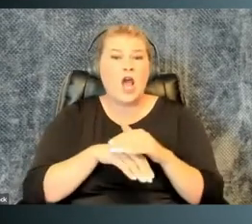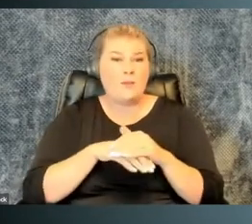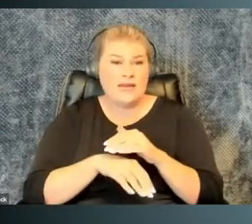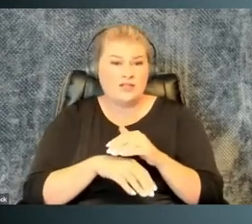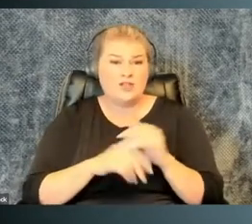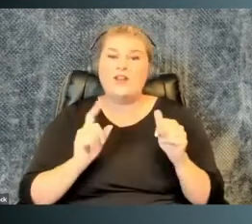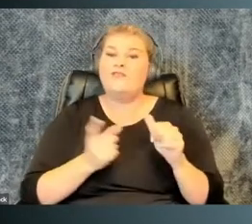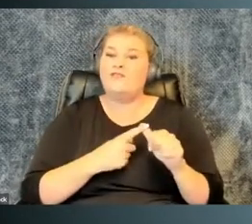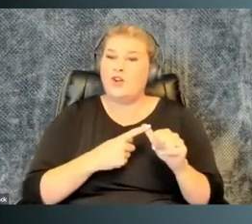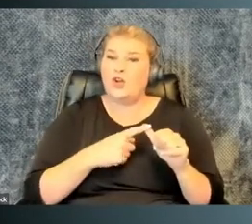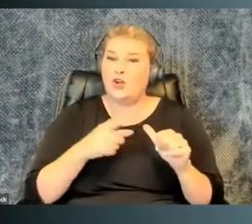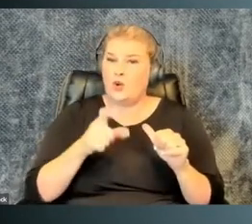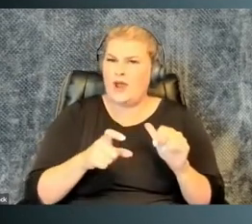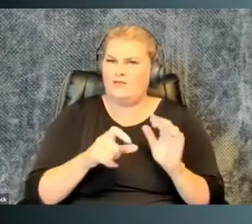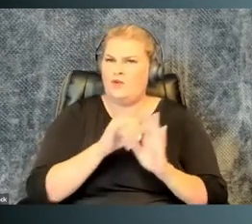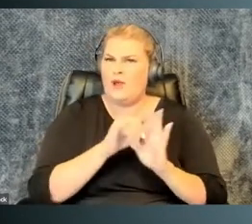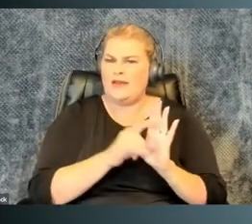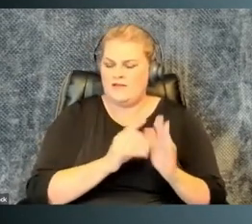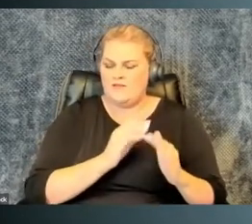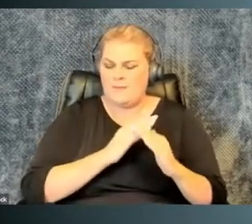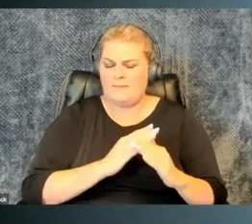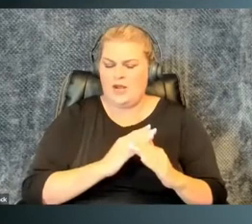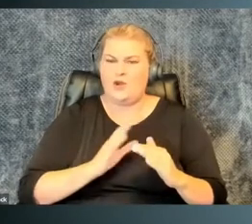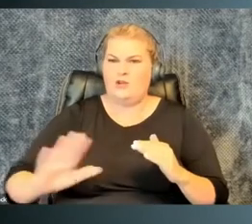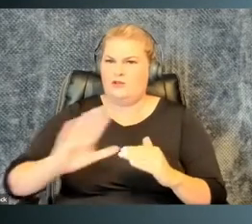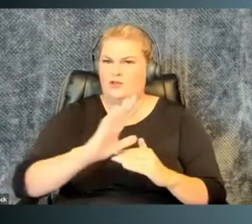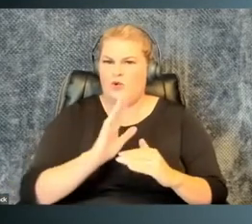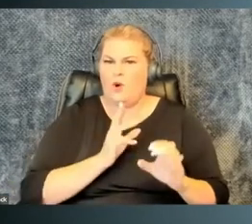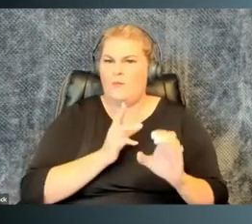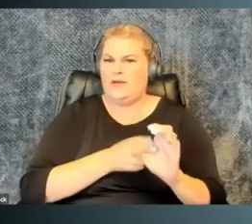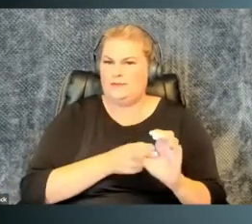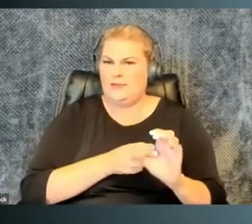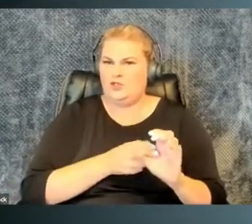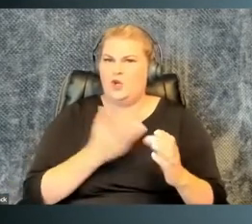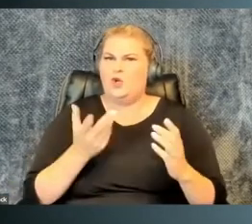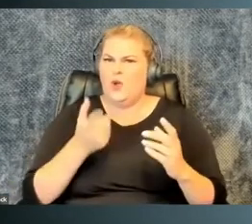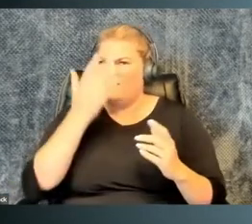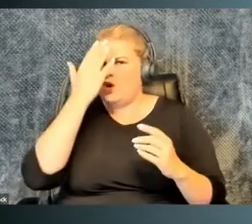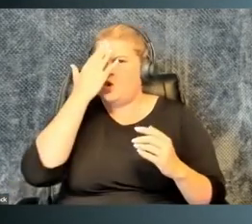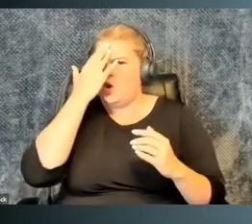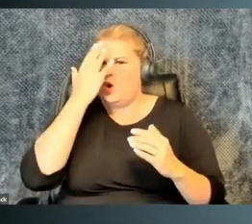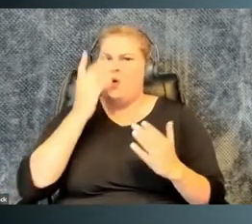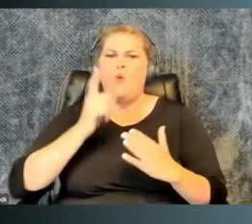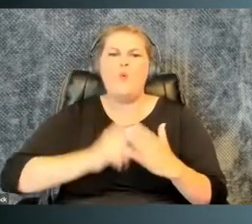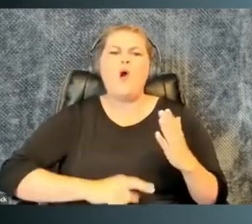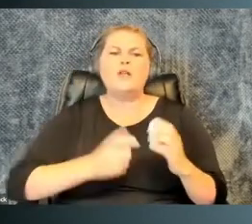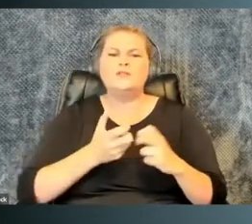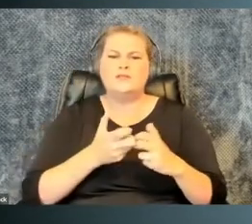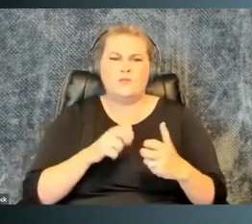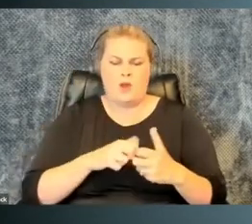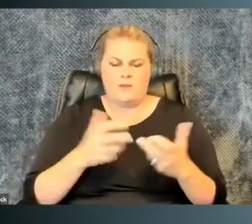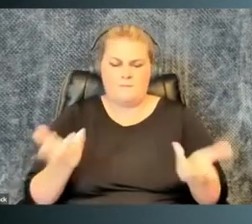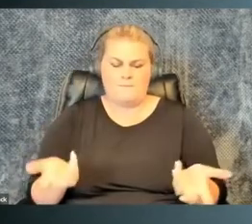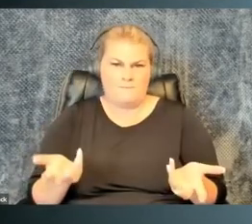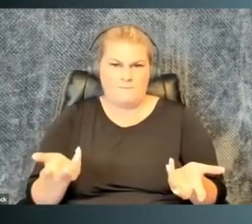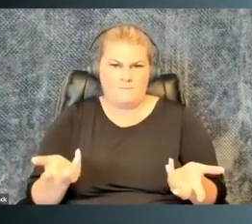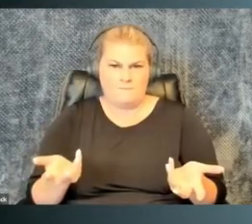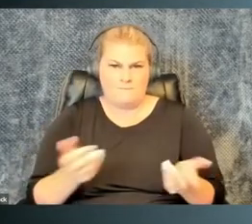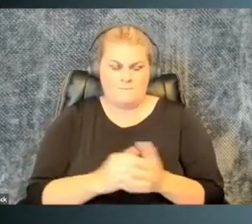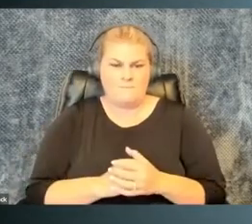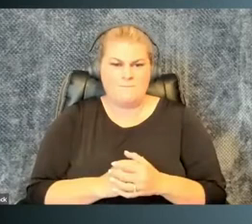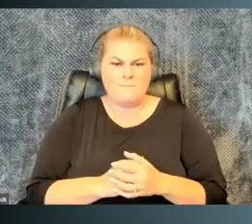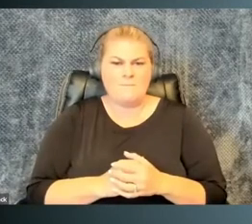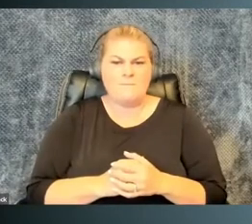like an accommodation, first you have to identify barriers to your participation, right? You have to know